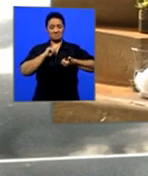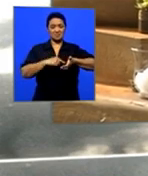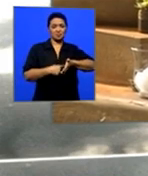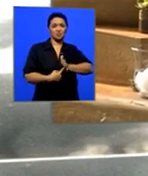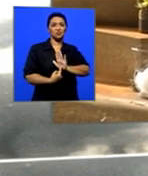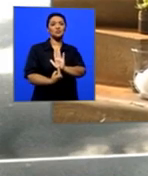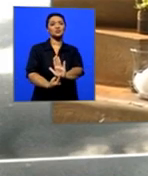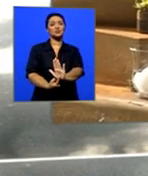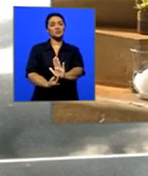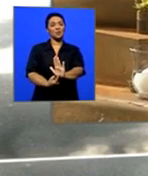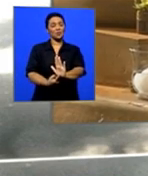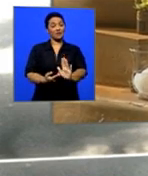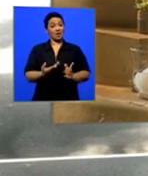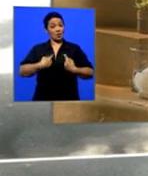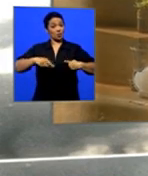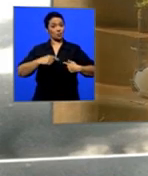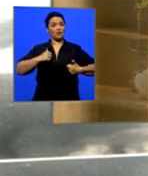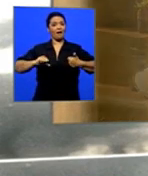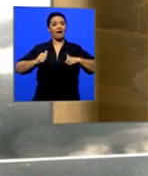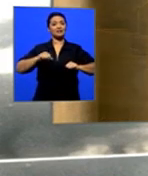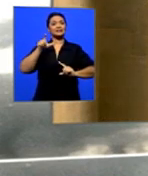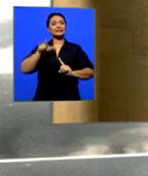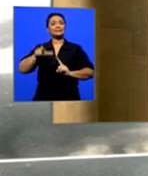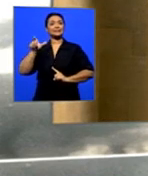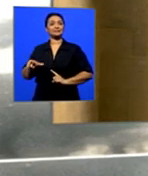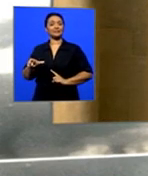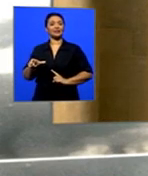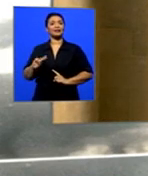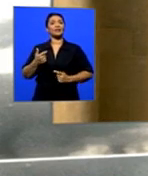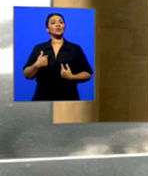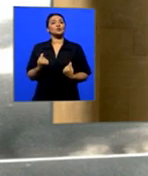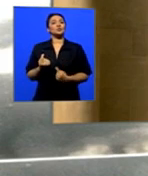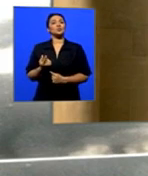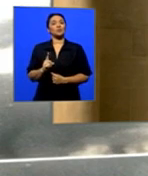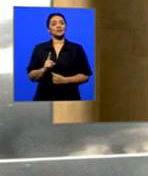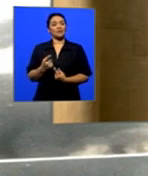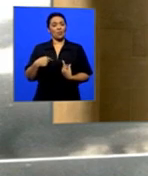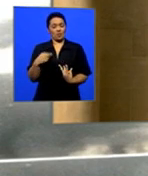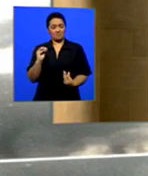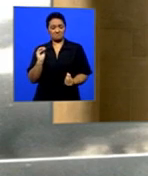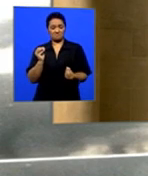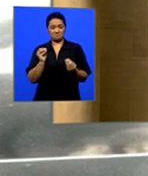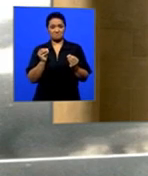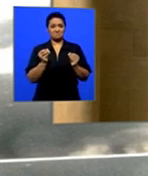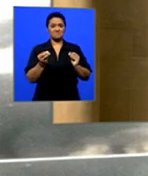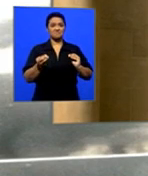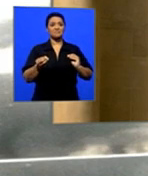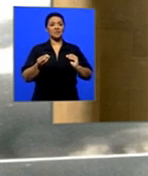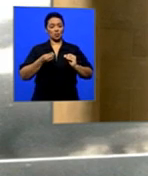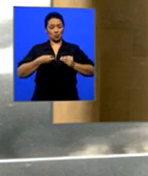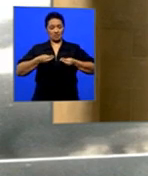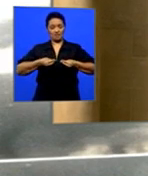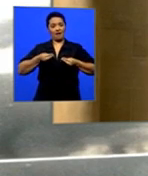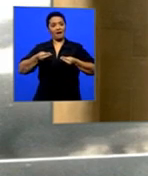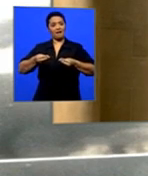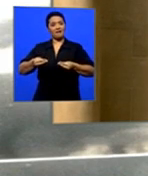And as artists, we then take that and craft it so that we can pass it on